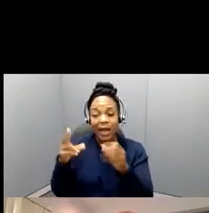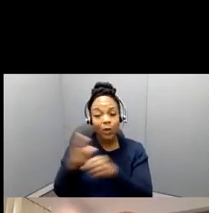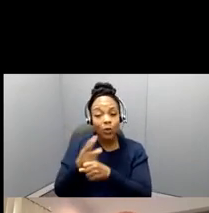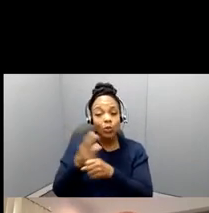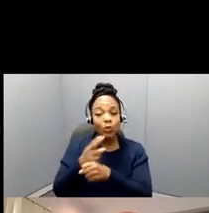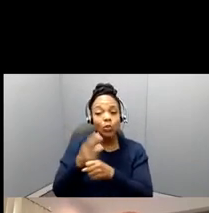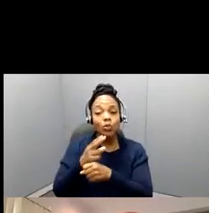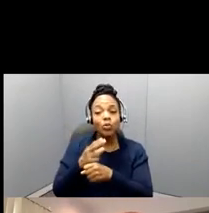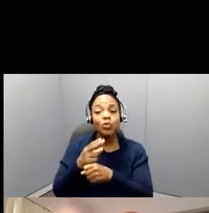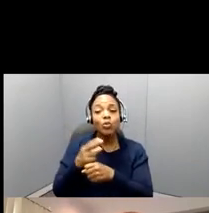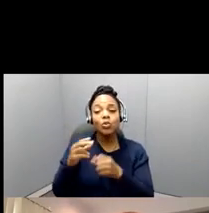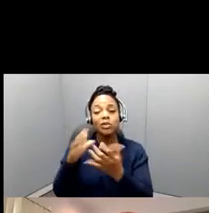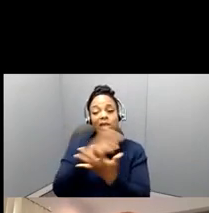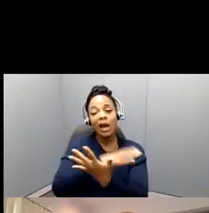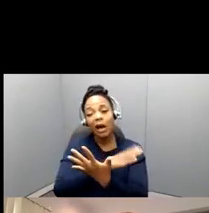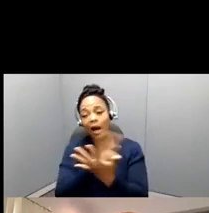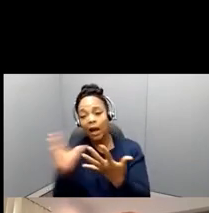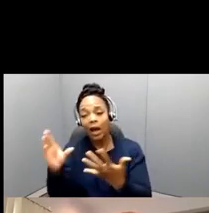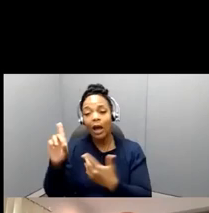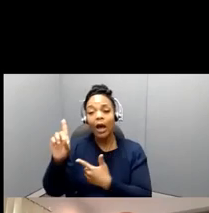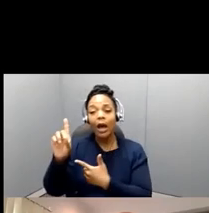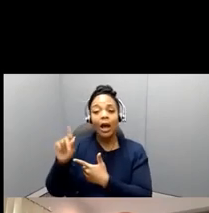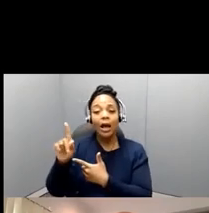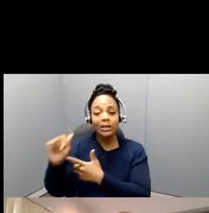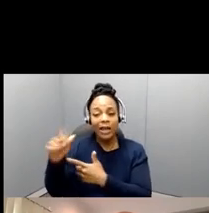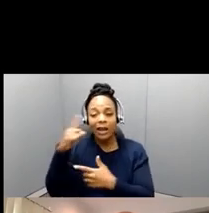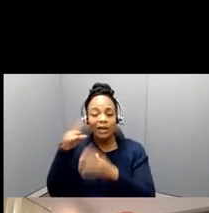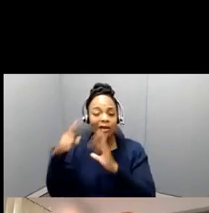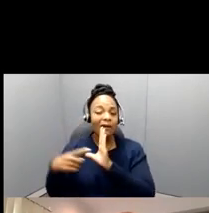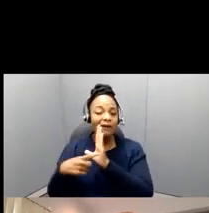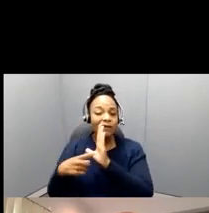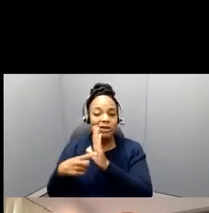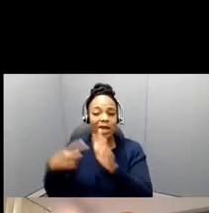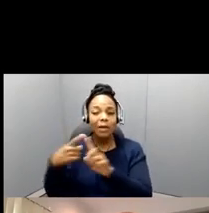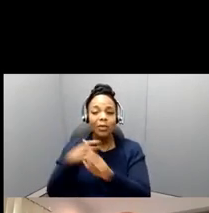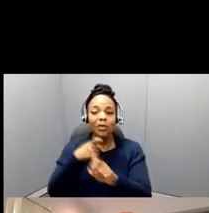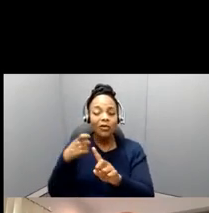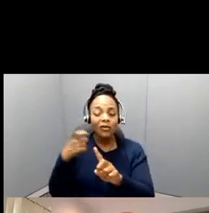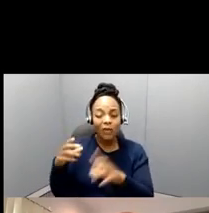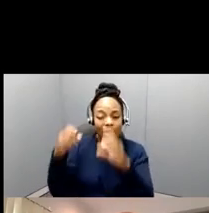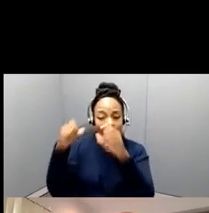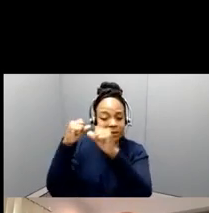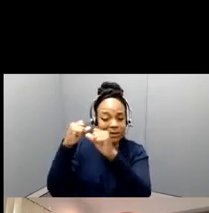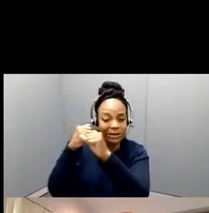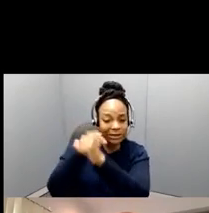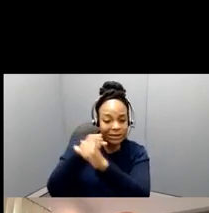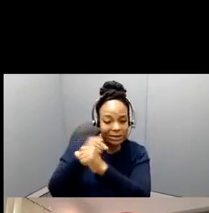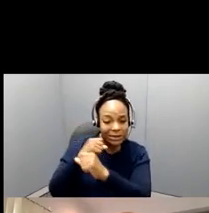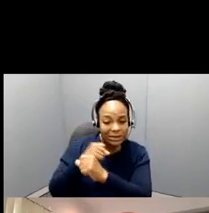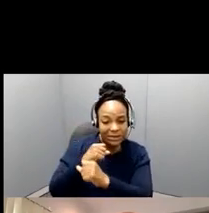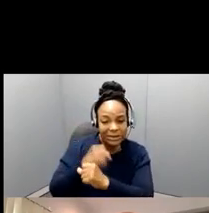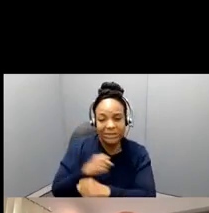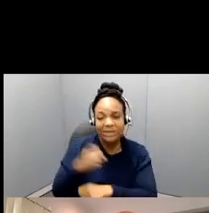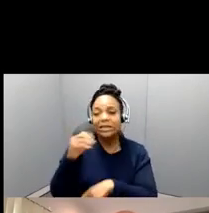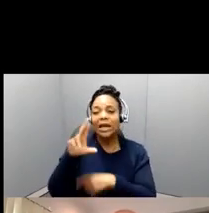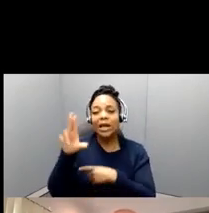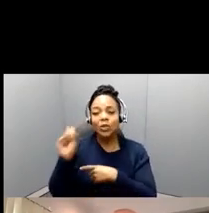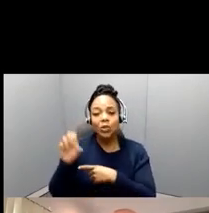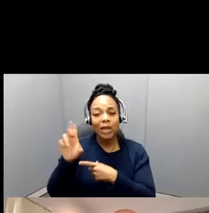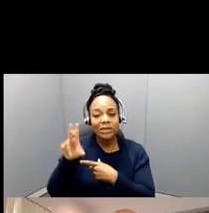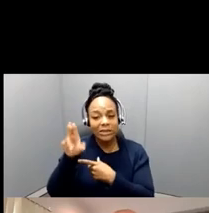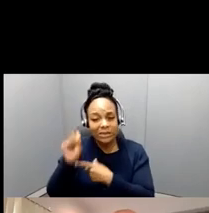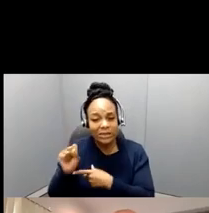National Center for Education Statistics, U.S. Census, uh, that can connect to schools and, and learning, learning outcomes.